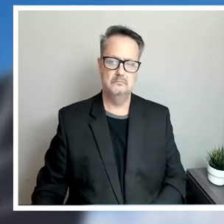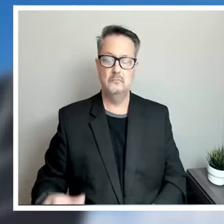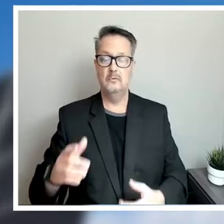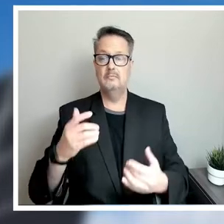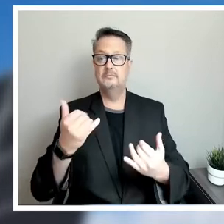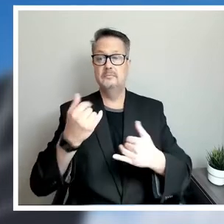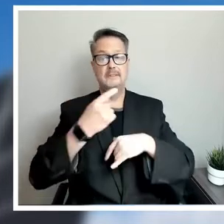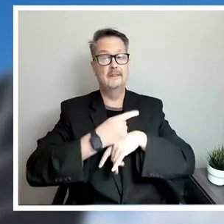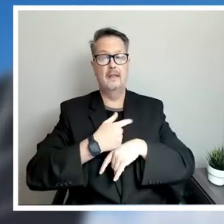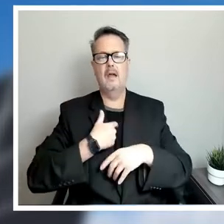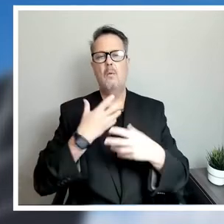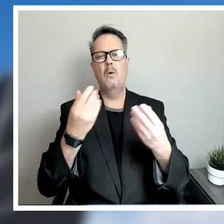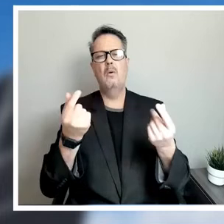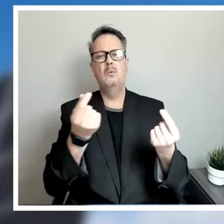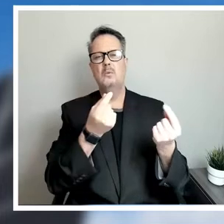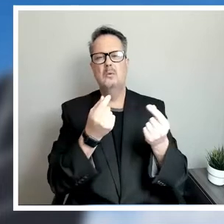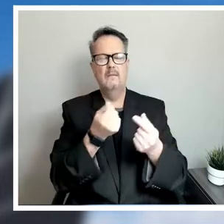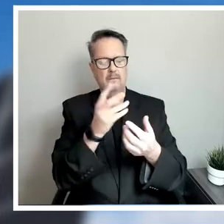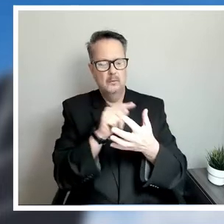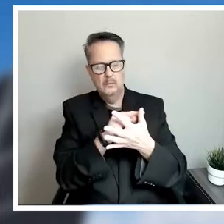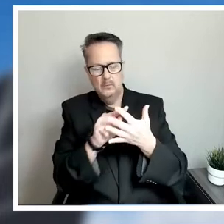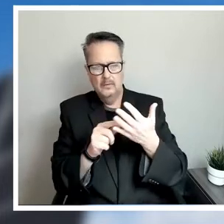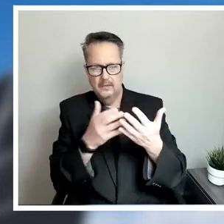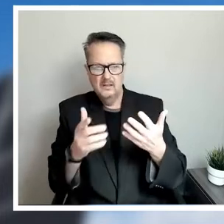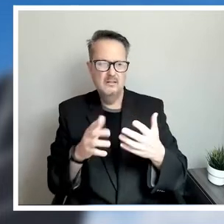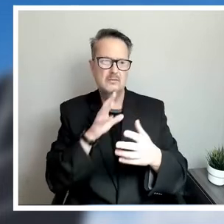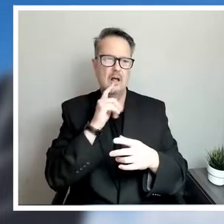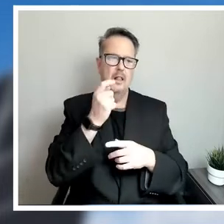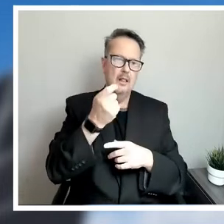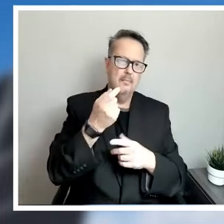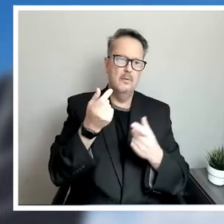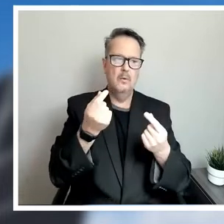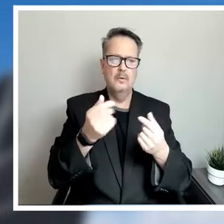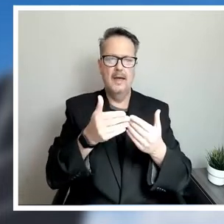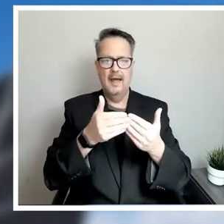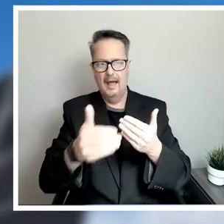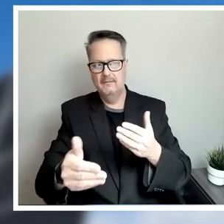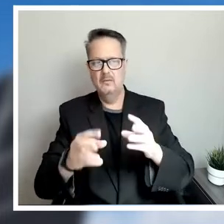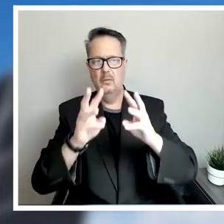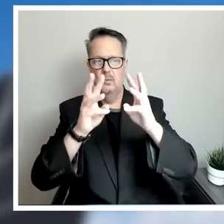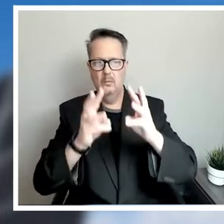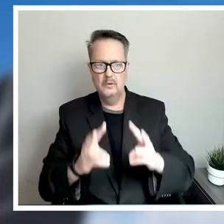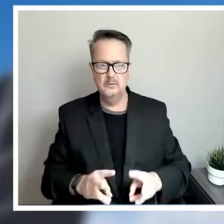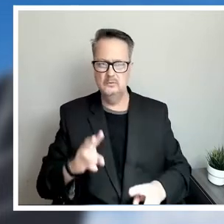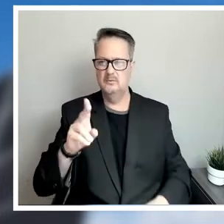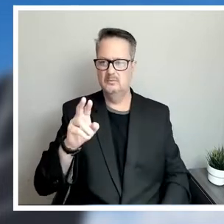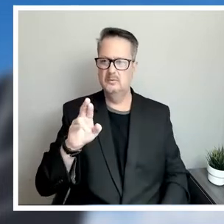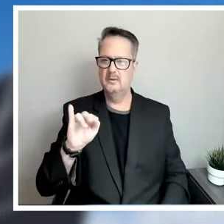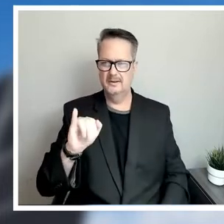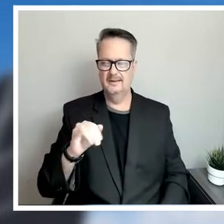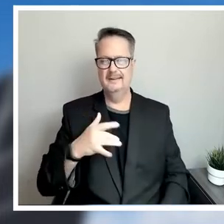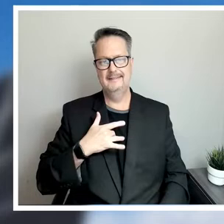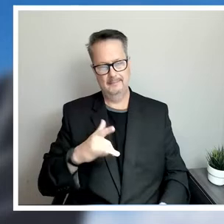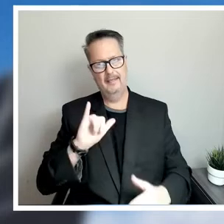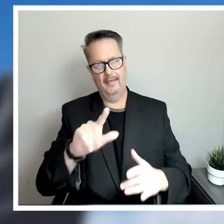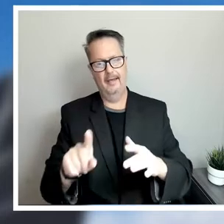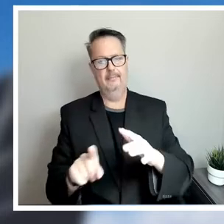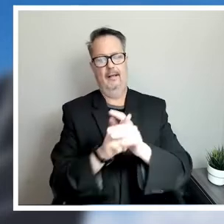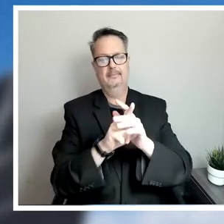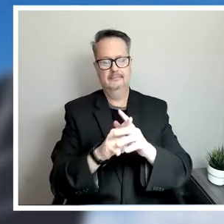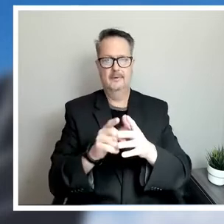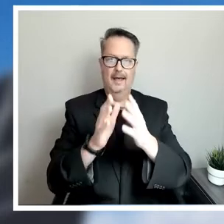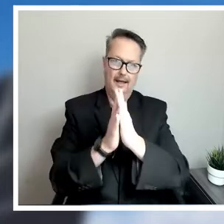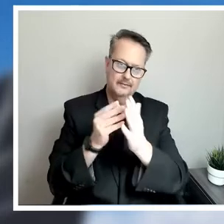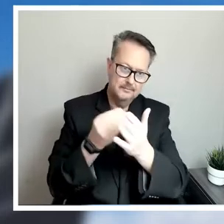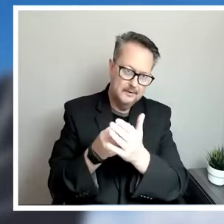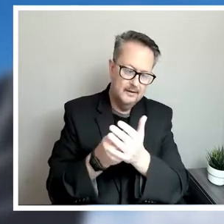We'll talk a little bit about what we're doing in terms of post-Winterstorm Urie. Typically, that comes up as a conversation point when we're talking about rate requests and dollars